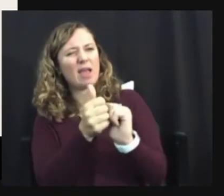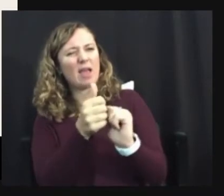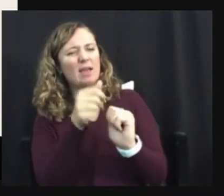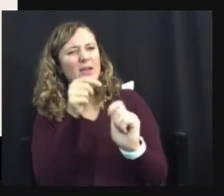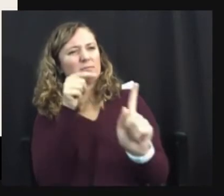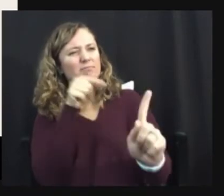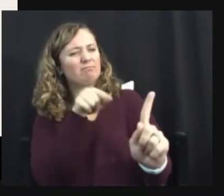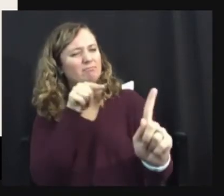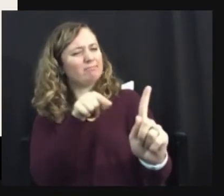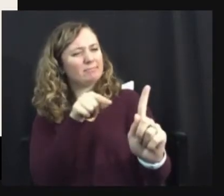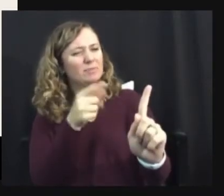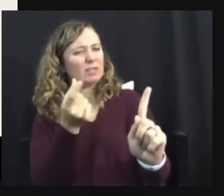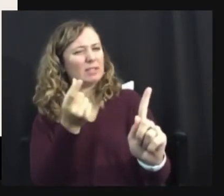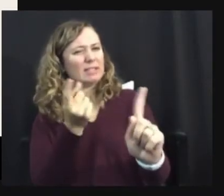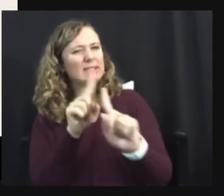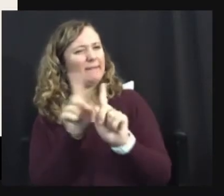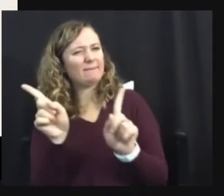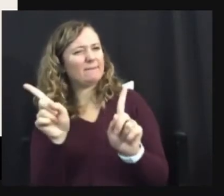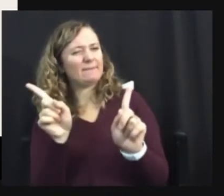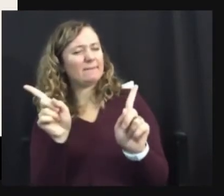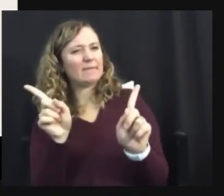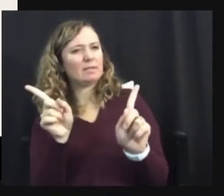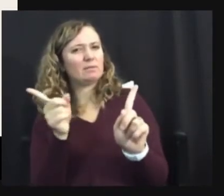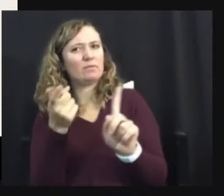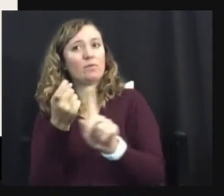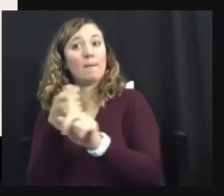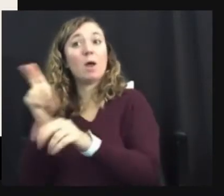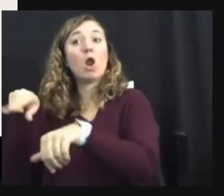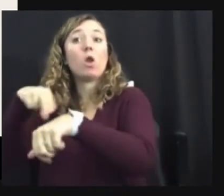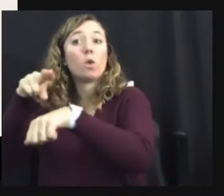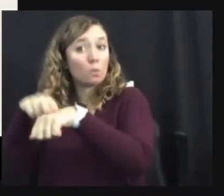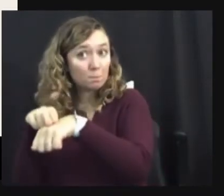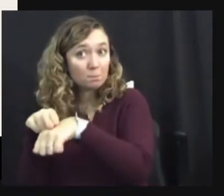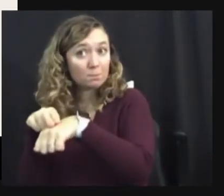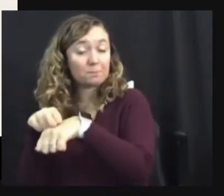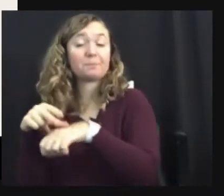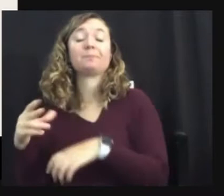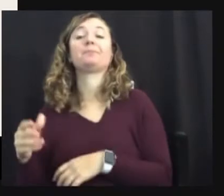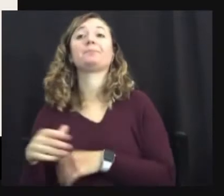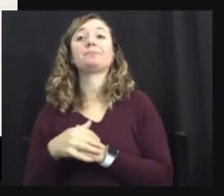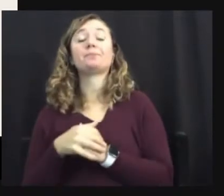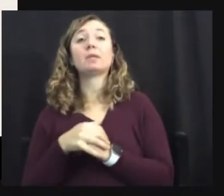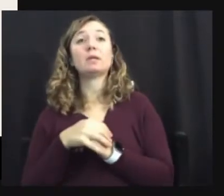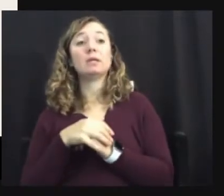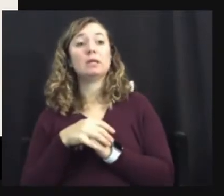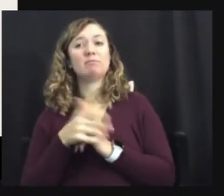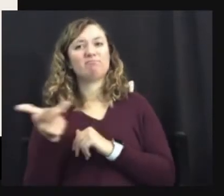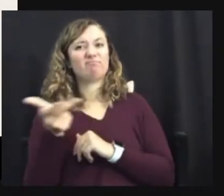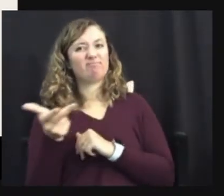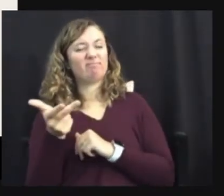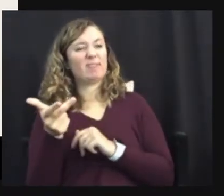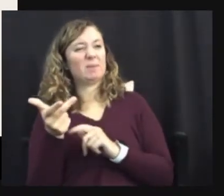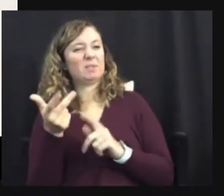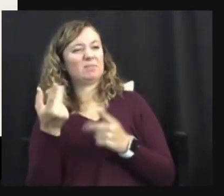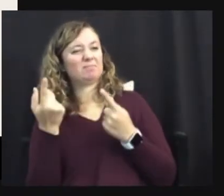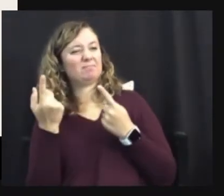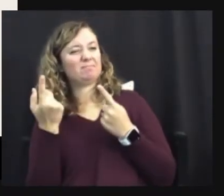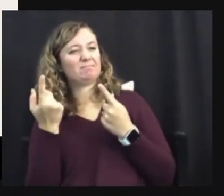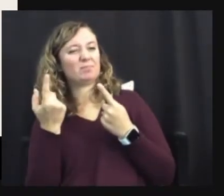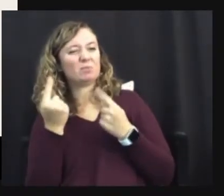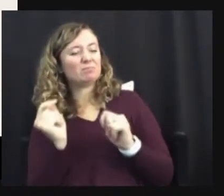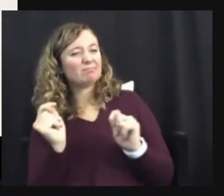how autistic people were different from normal and they were attempting to, um,